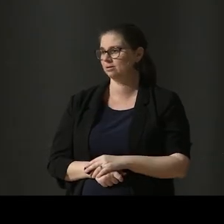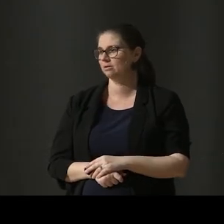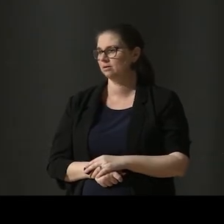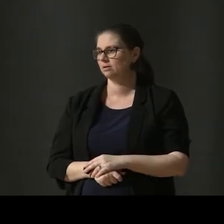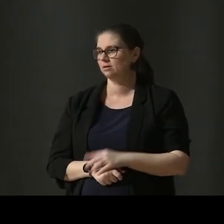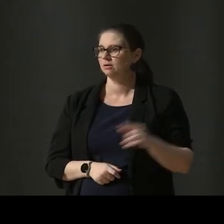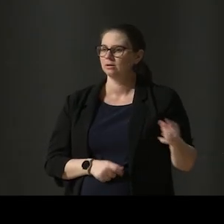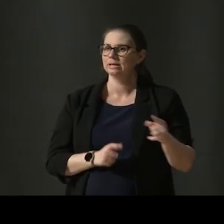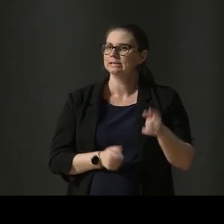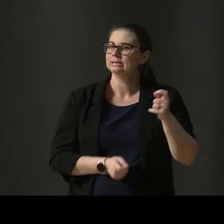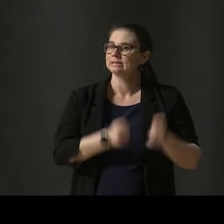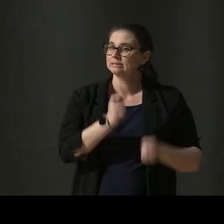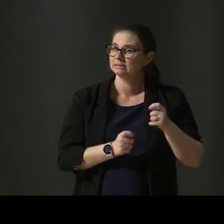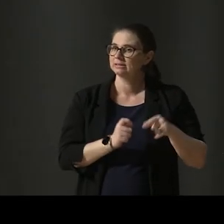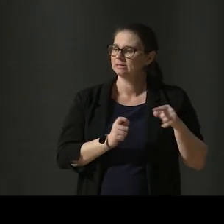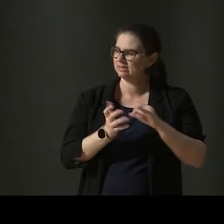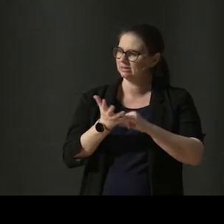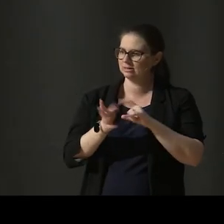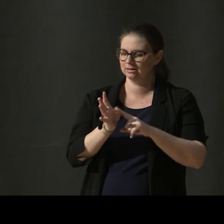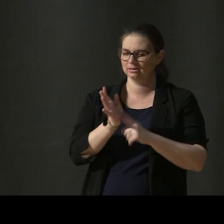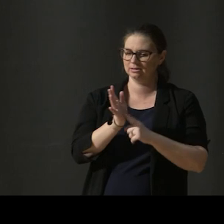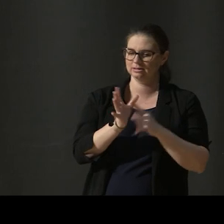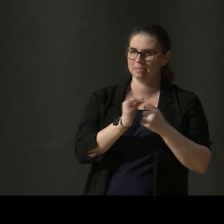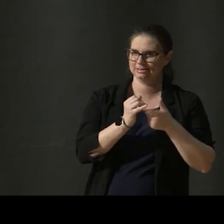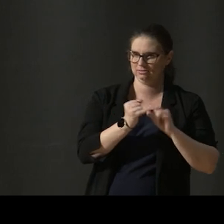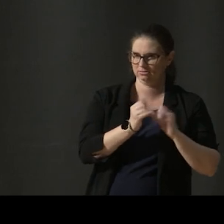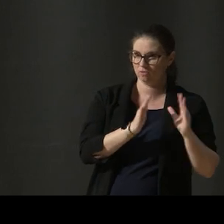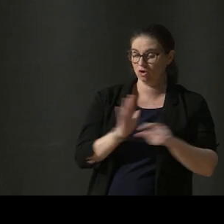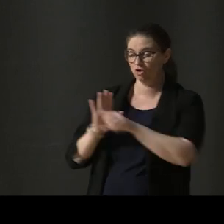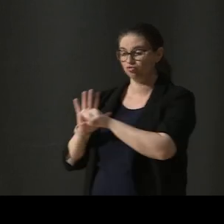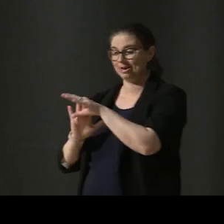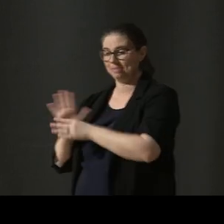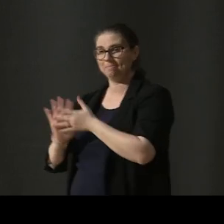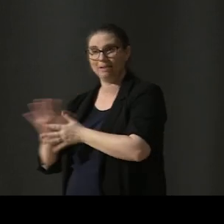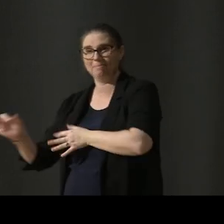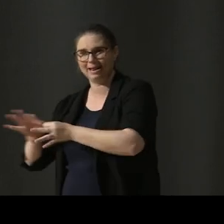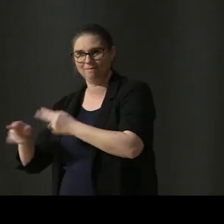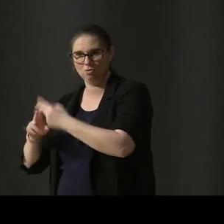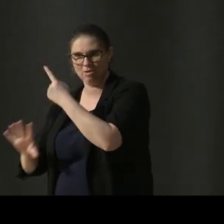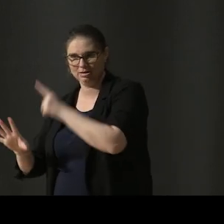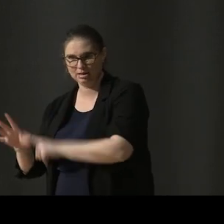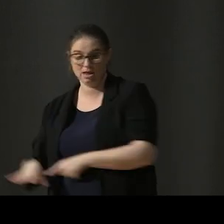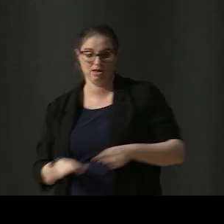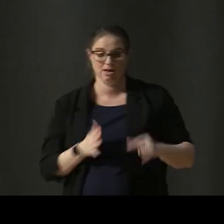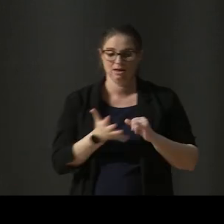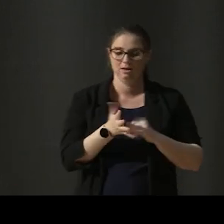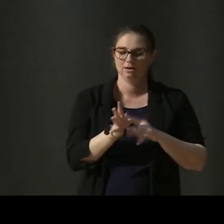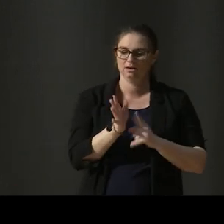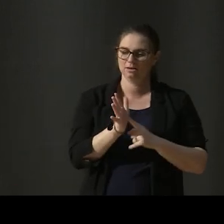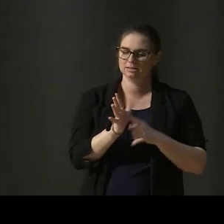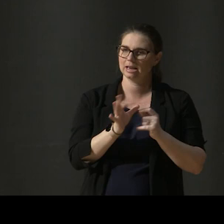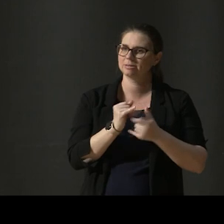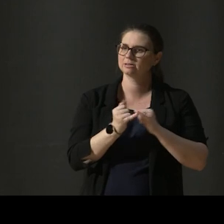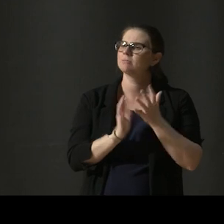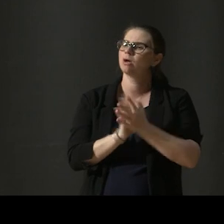is a syllabus, not a curriculum. A curriculum is a plan of action for a year, whereas a syllabus is a measure